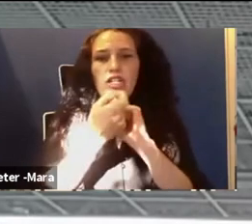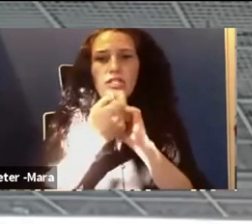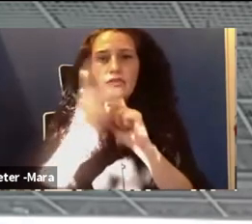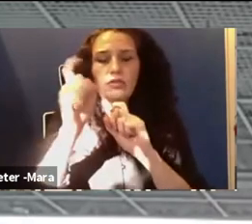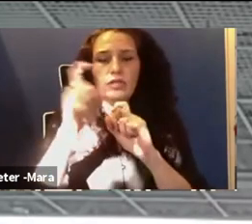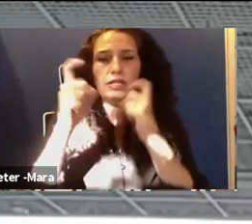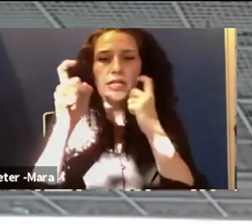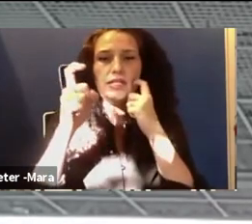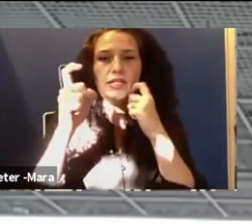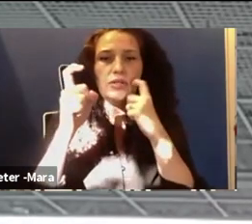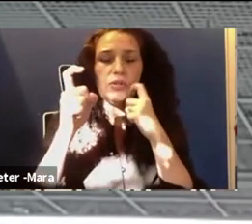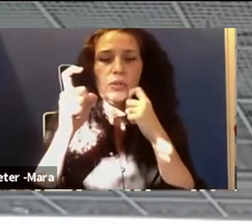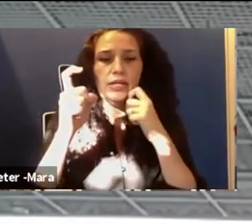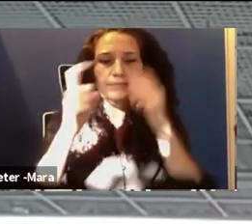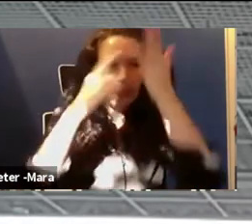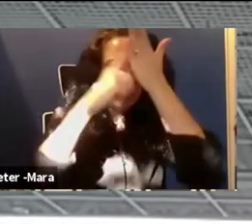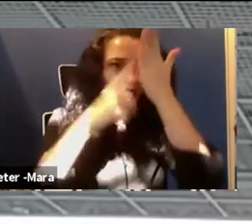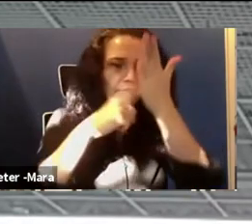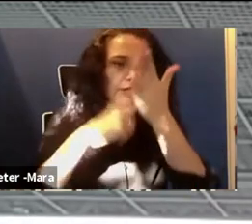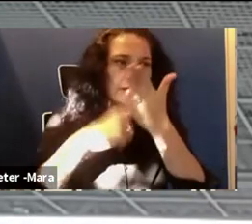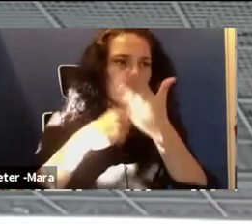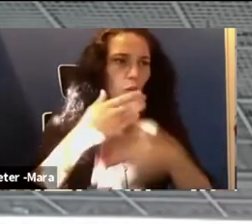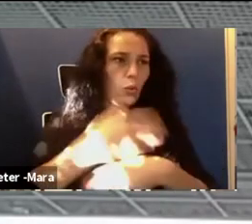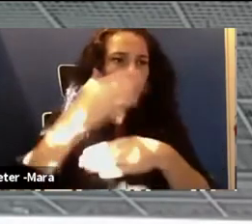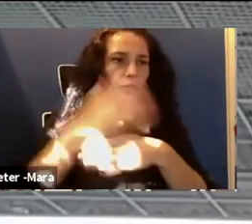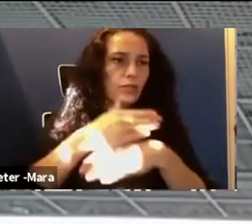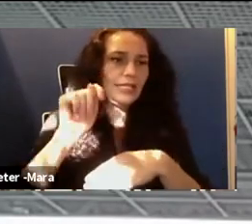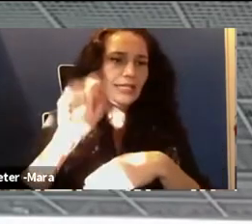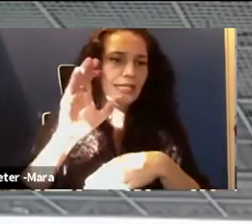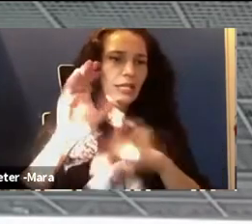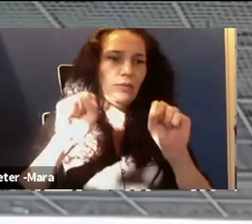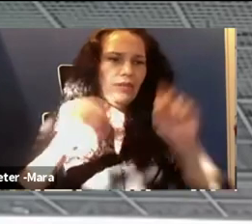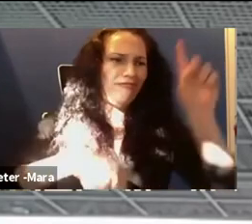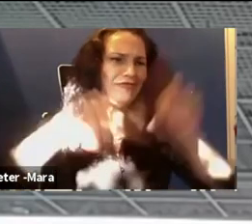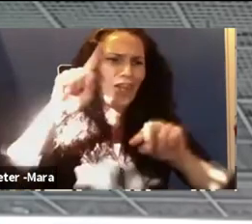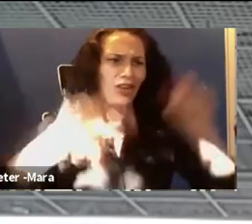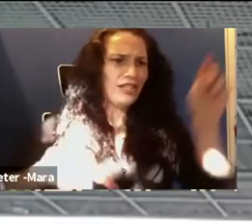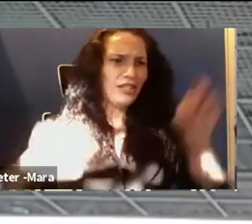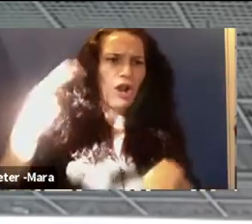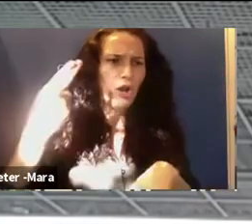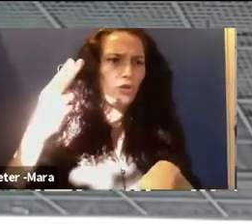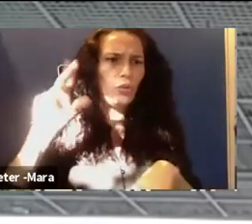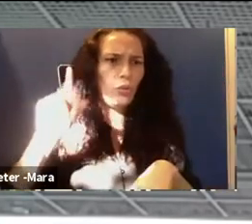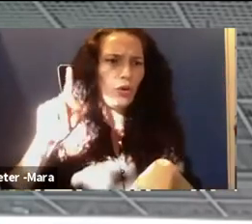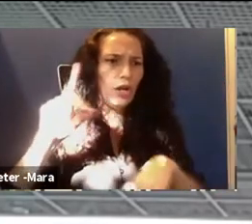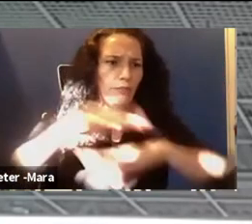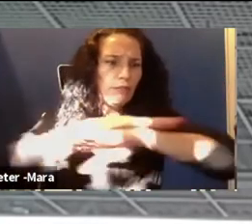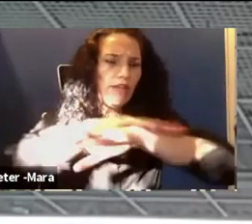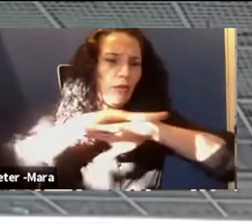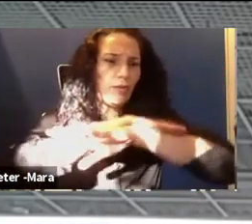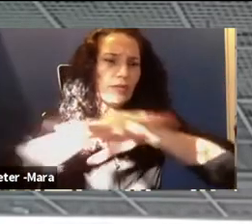PC, it could be on a multitude of different hardware platforms, but the core NTFS file structure,